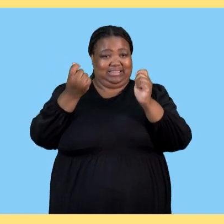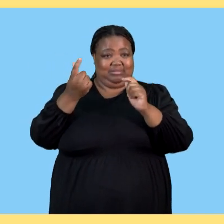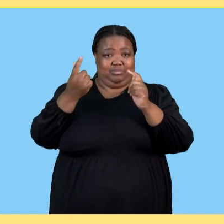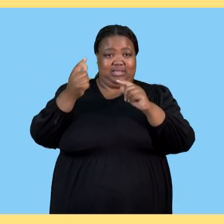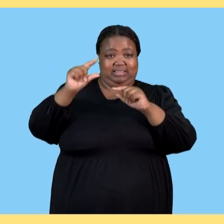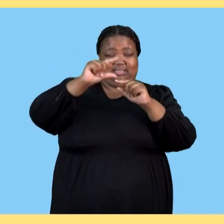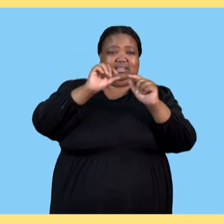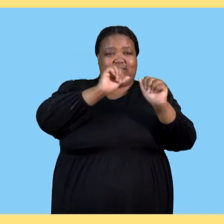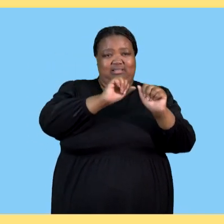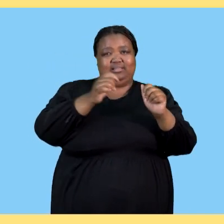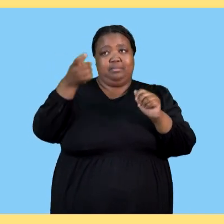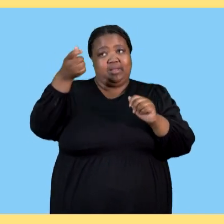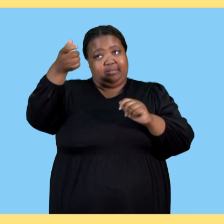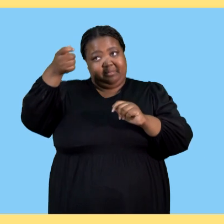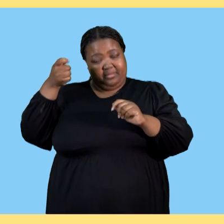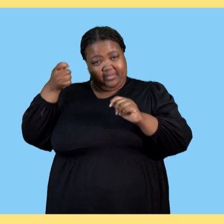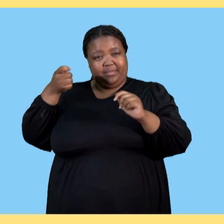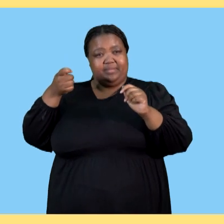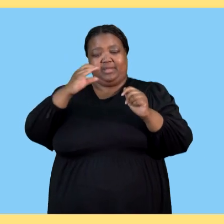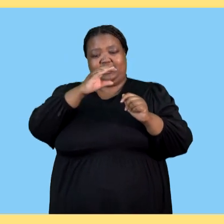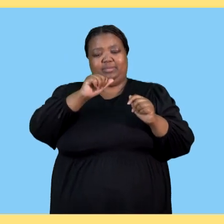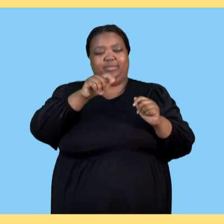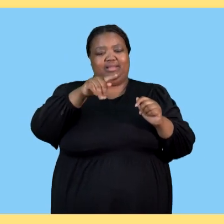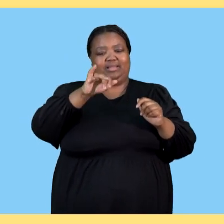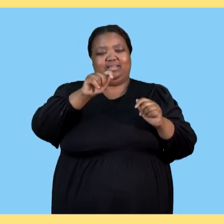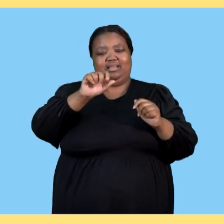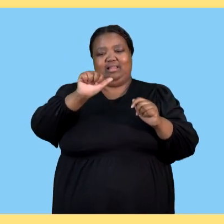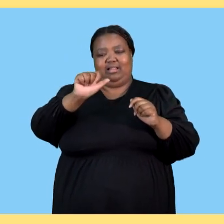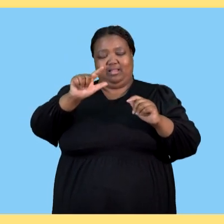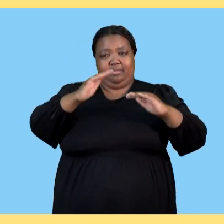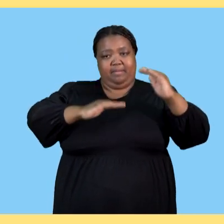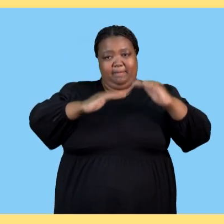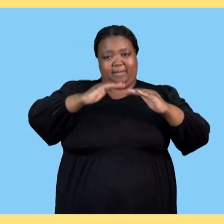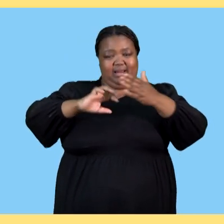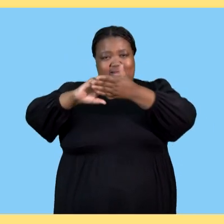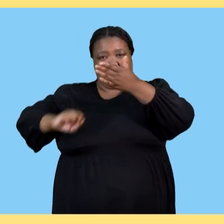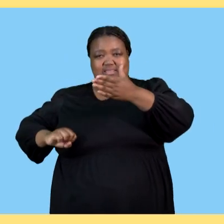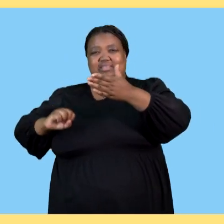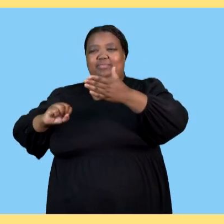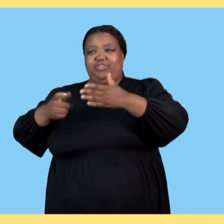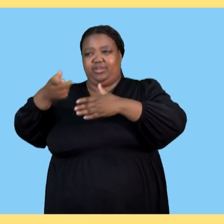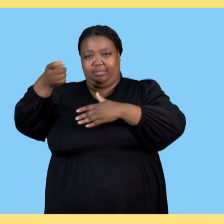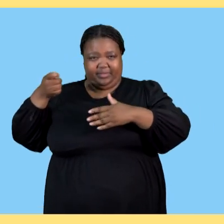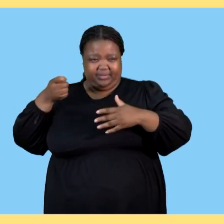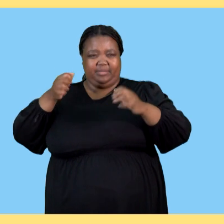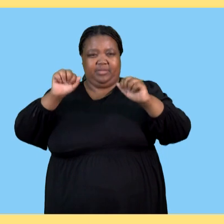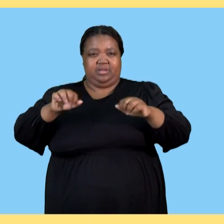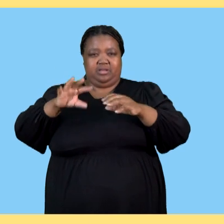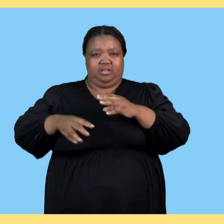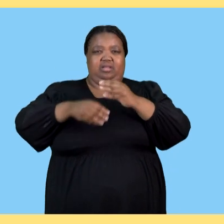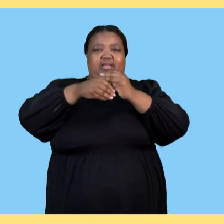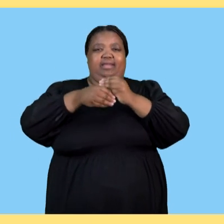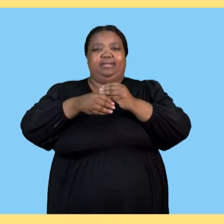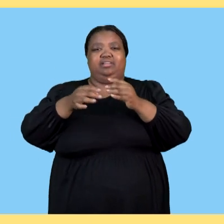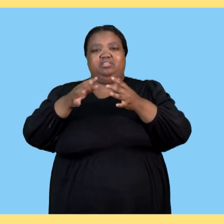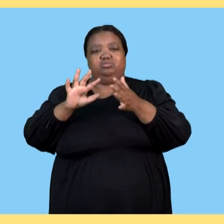You have to remember, dear learners, that drawings must be subtracted from the opening capital balance. And net profit for the year will